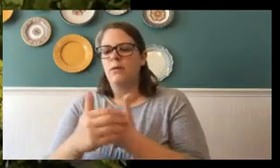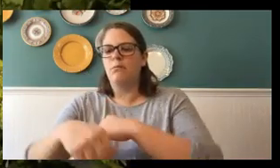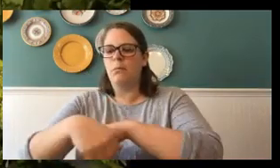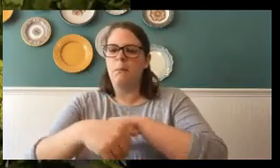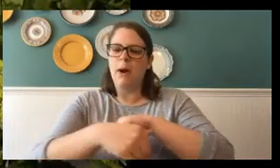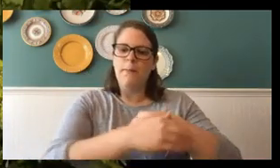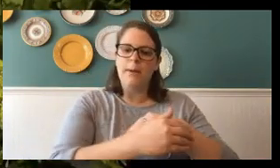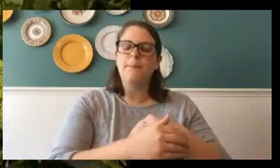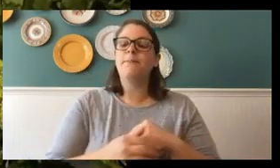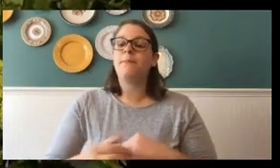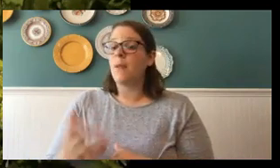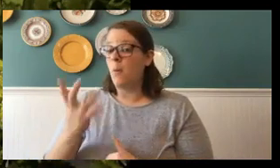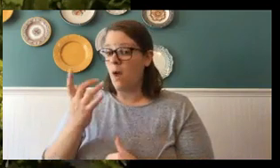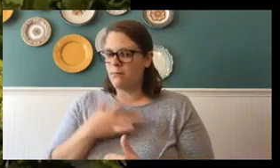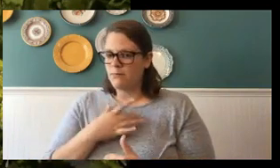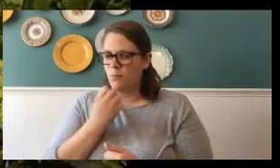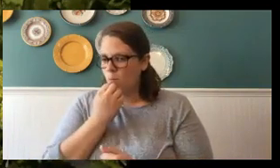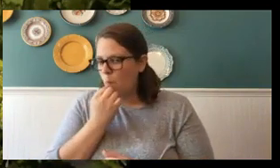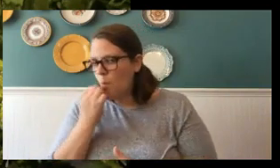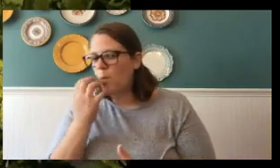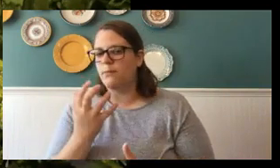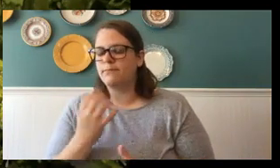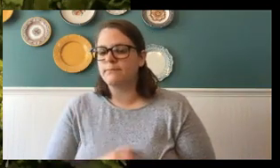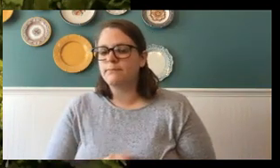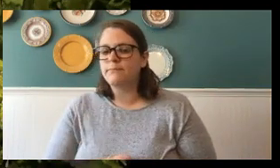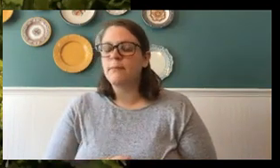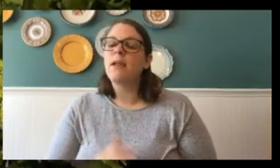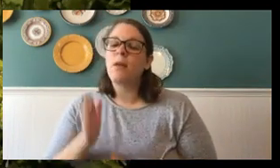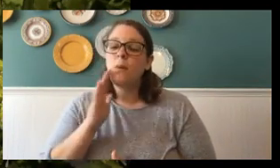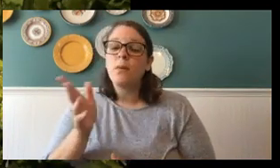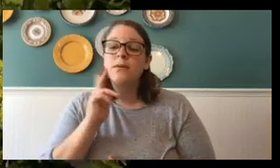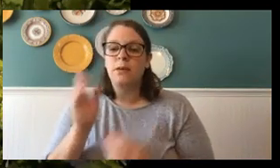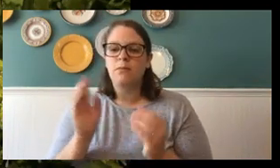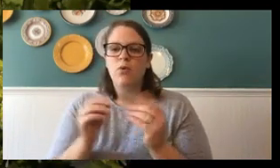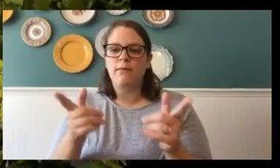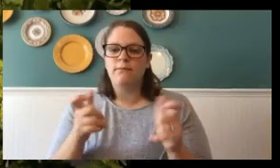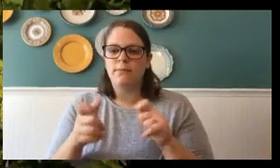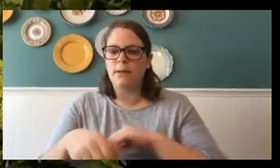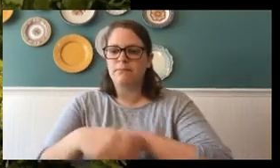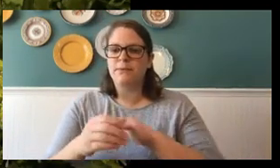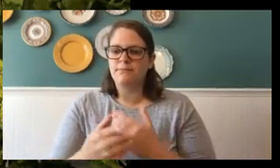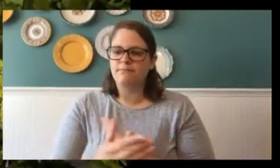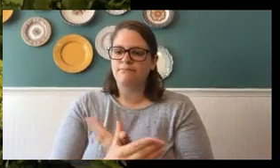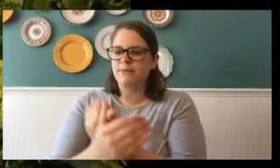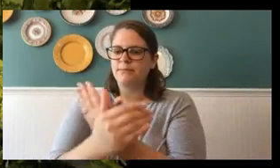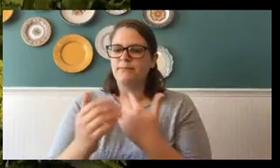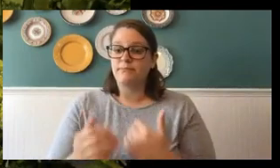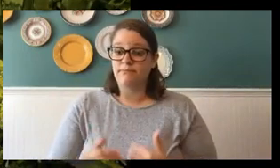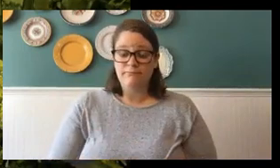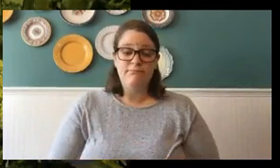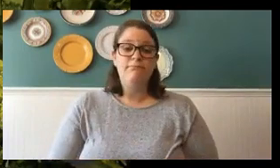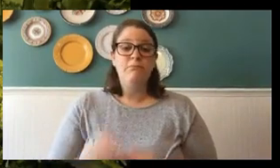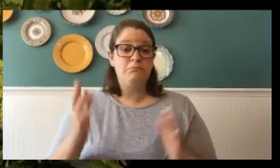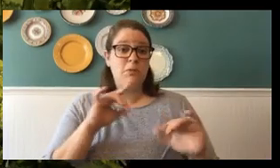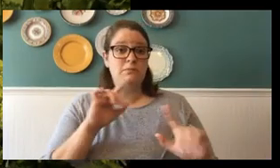butterflies like it warm and toasty. So that's when we'll start seeing a faster production of butterflies. I hope that answers your